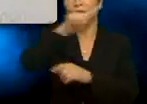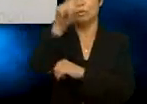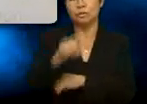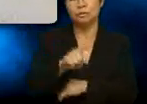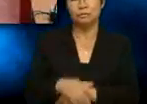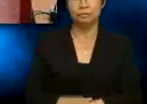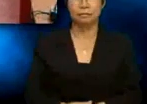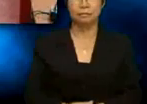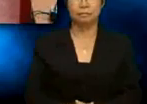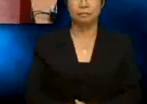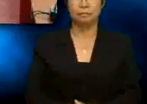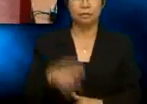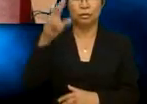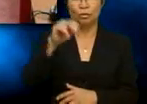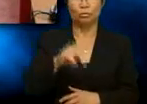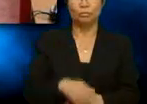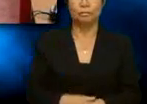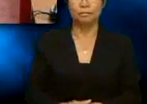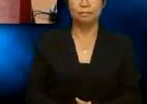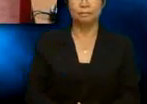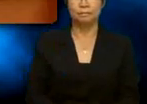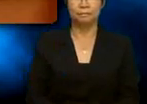None. Thank you.